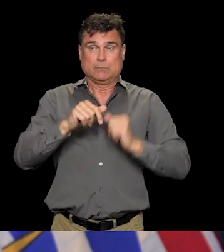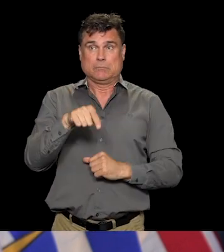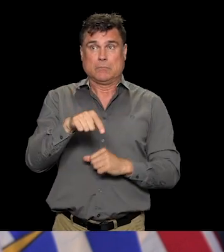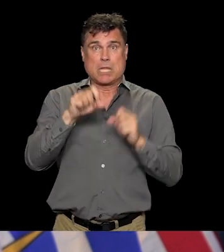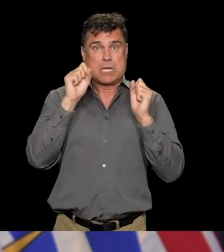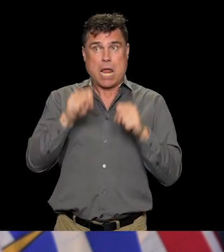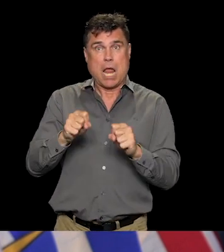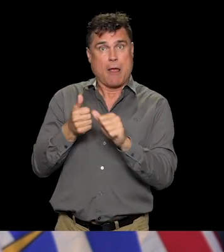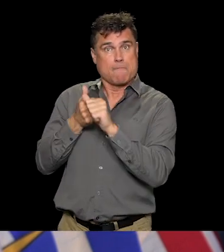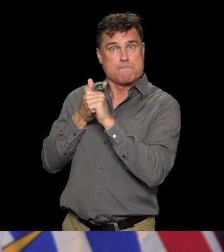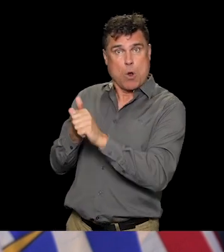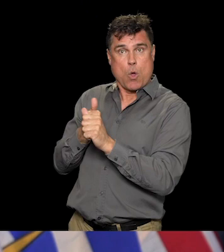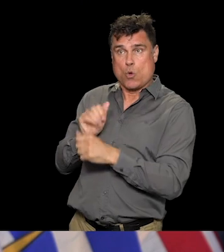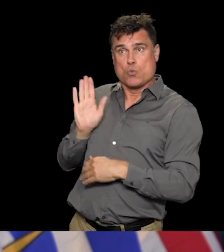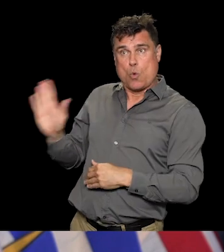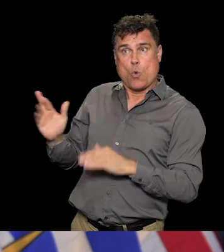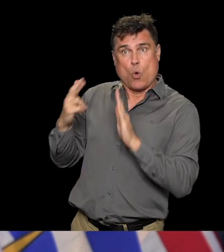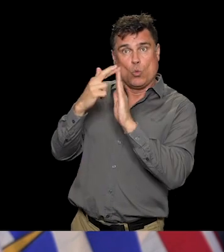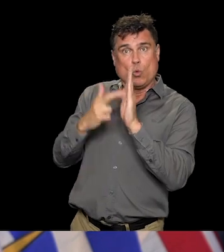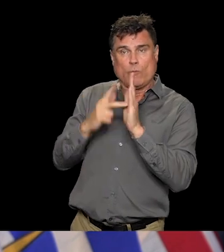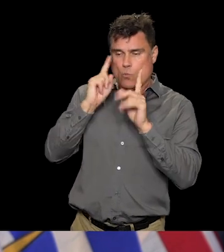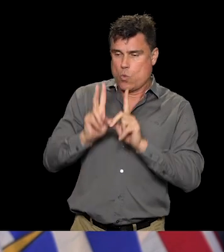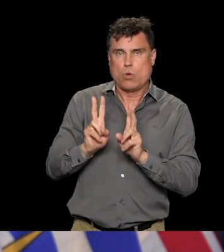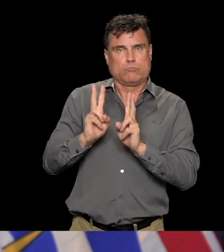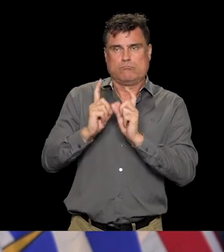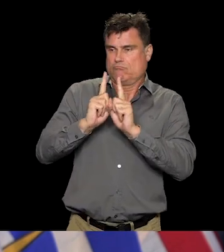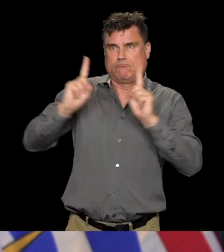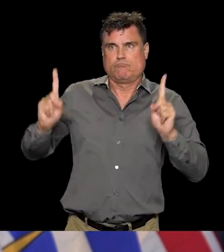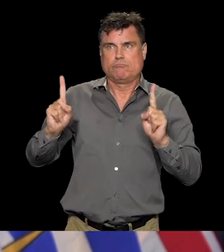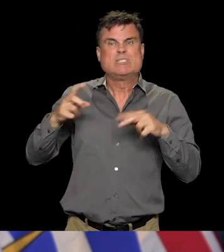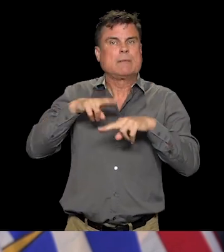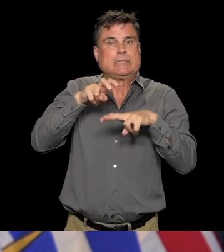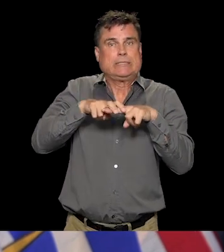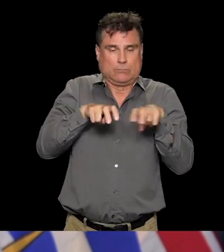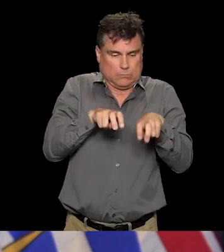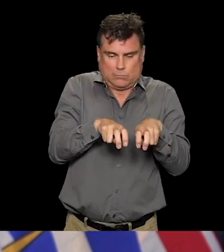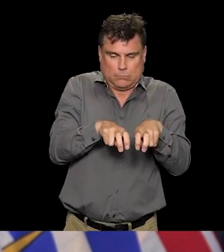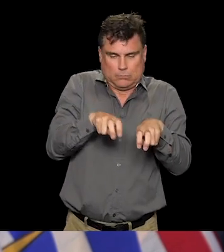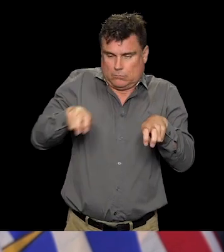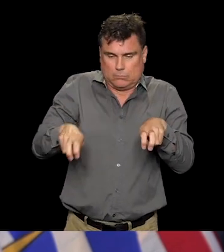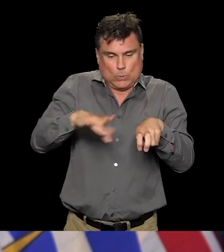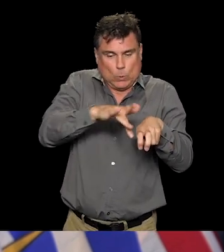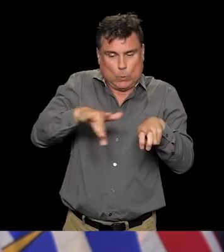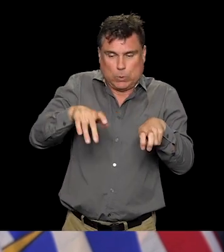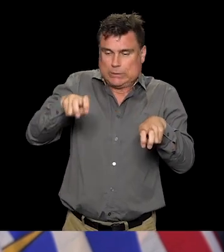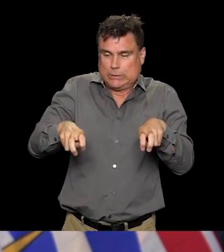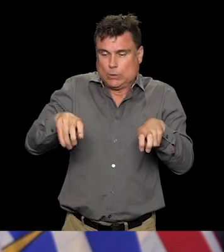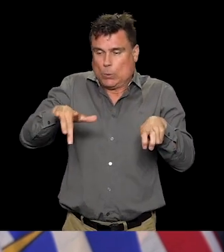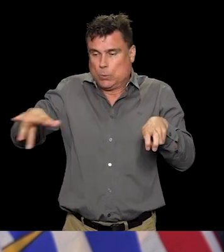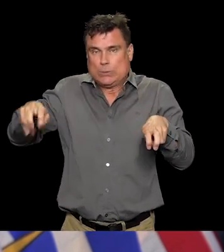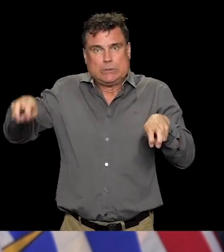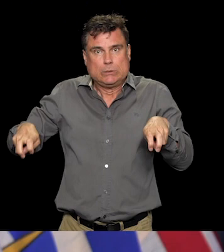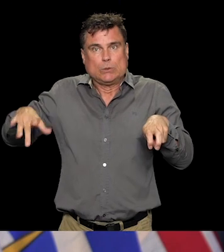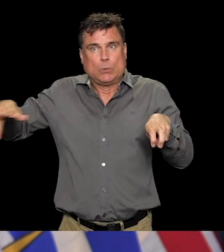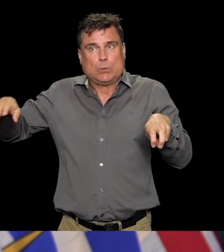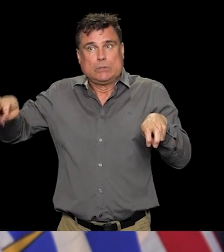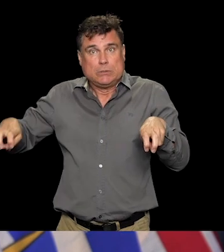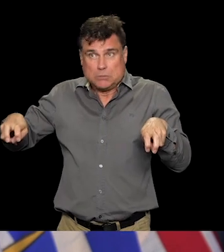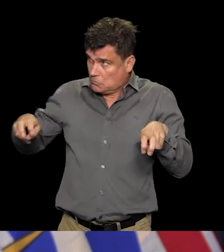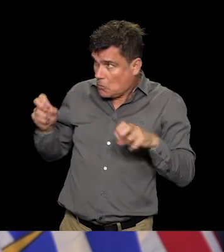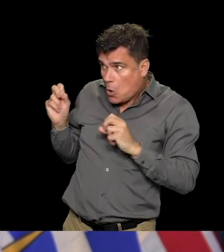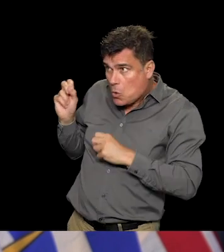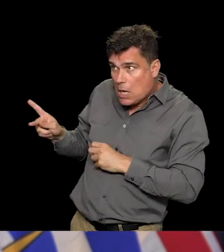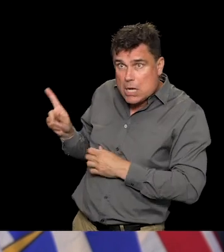know, those are things that we're looking at. And currently, right now, there are provisions for some restaurants, depending